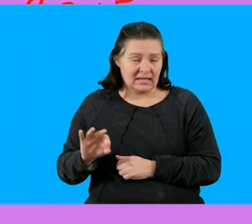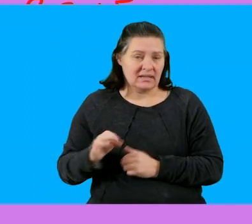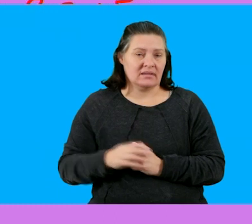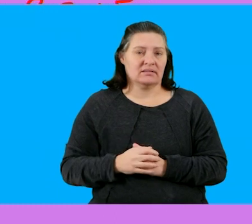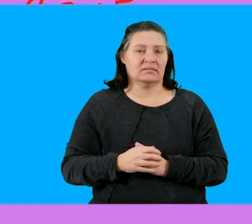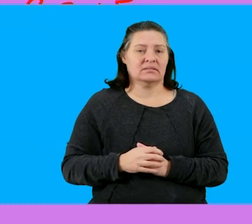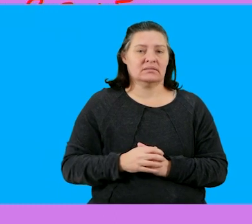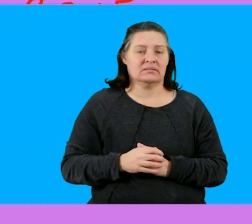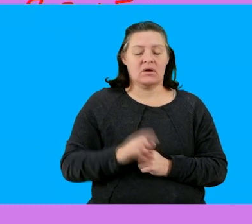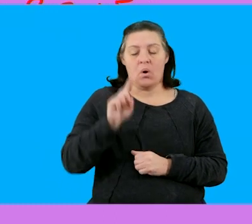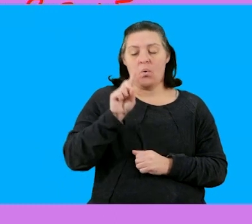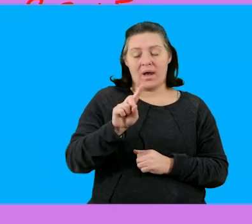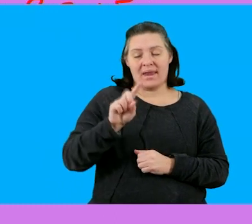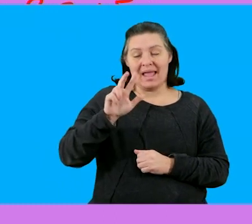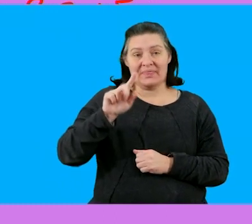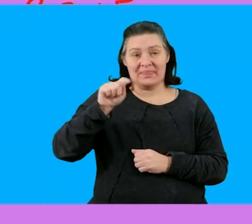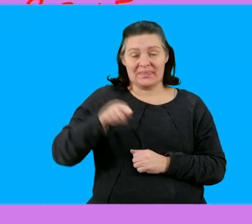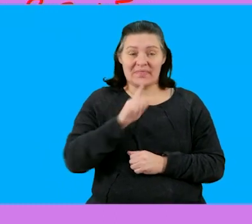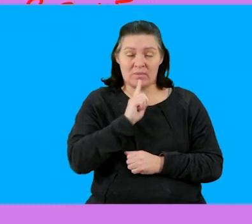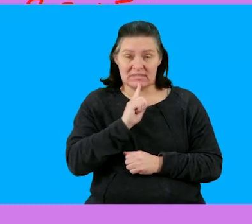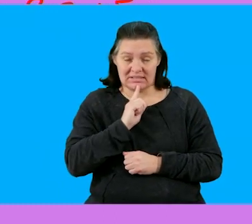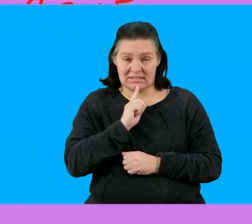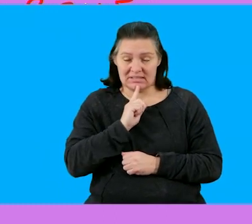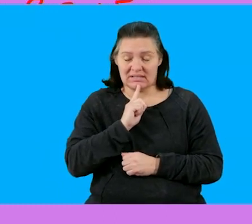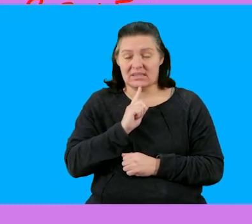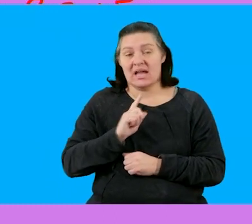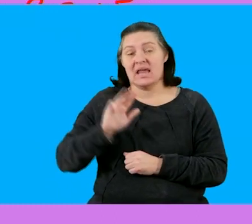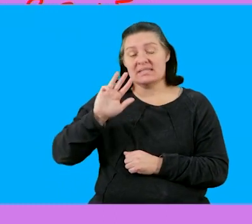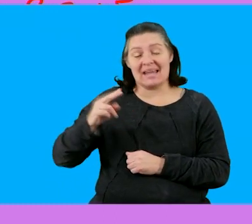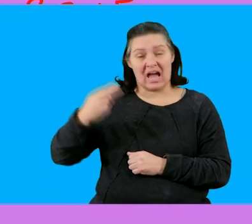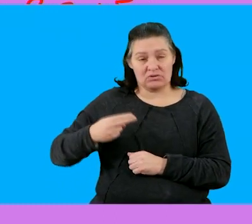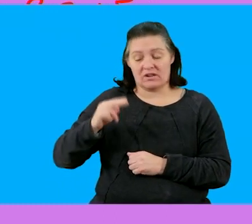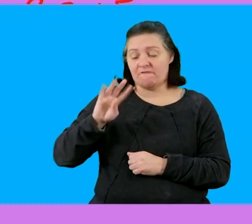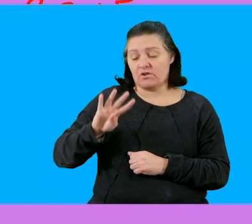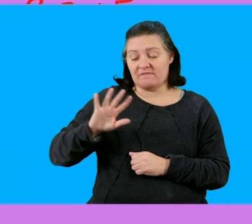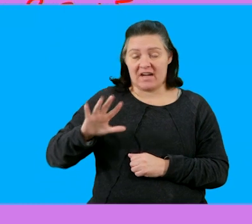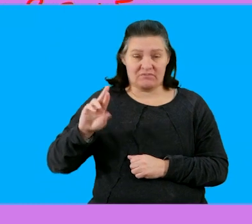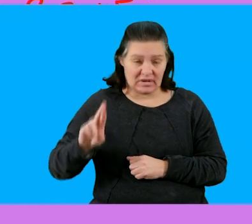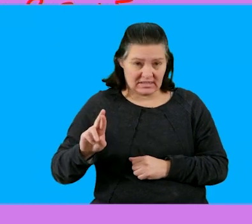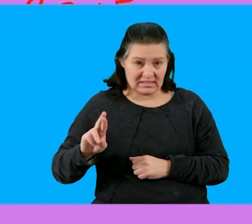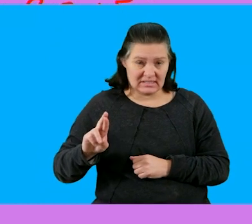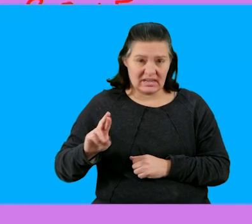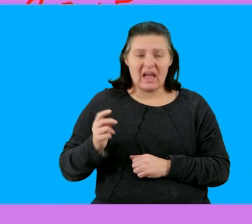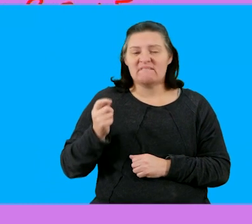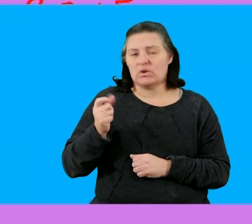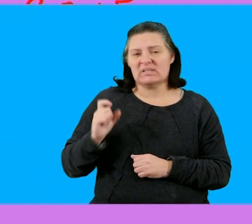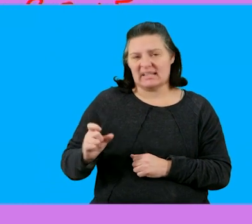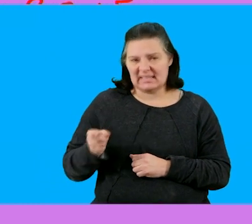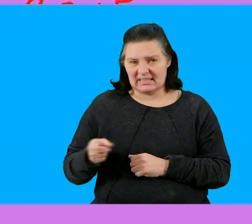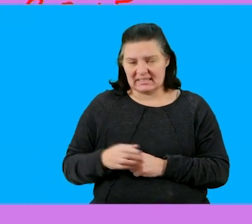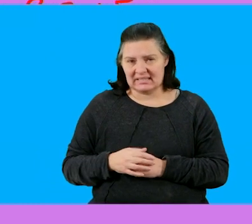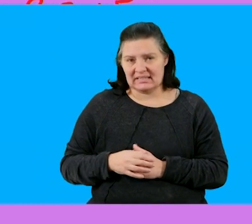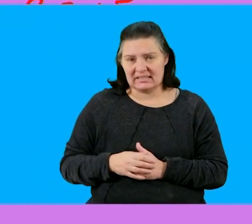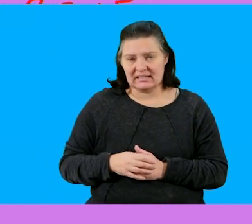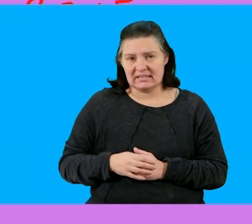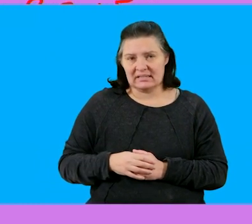write it here, 18,945 rand and we have a few cents